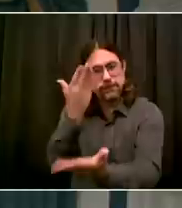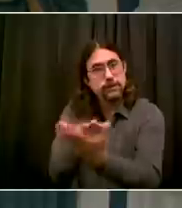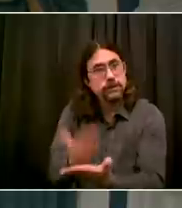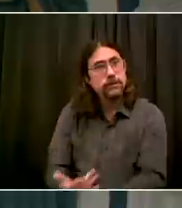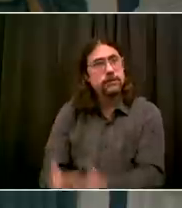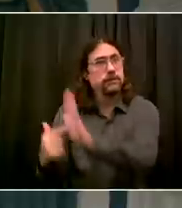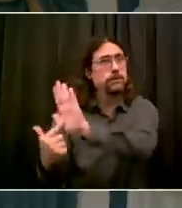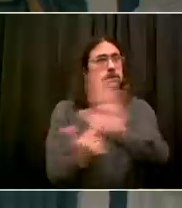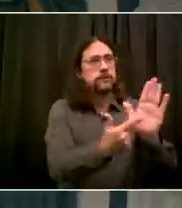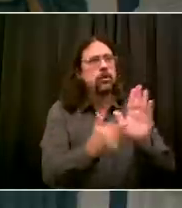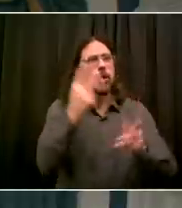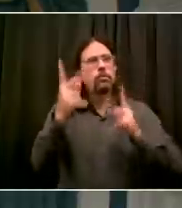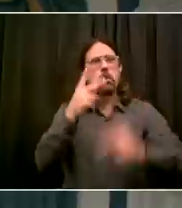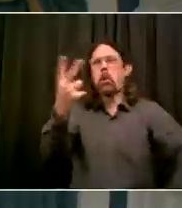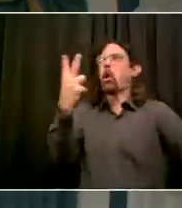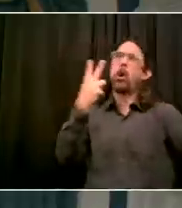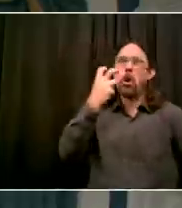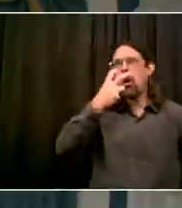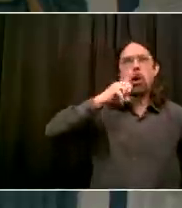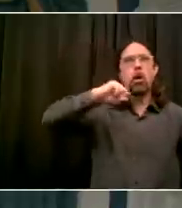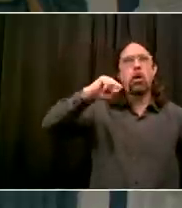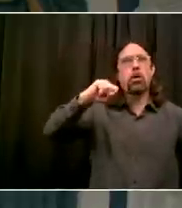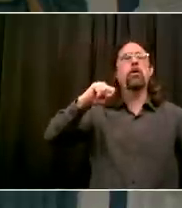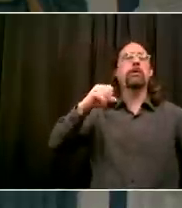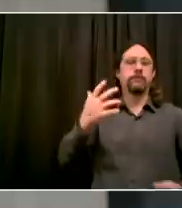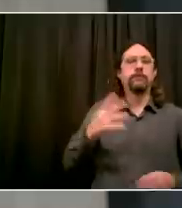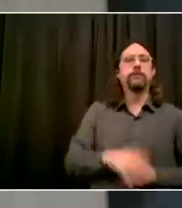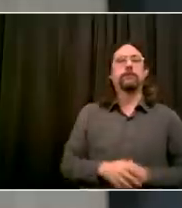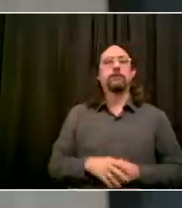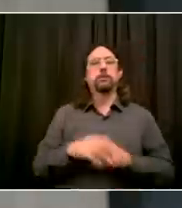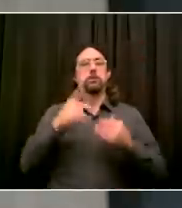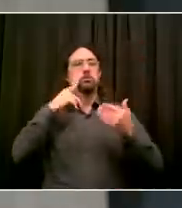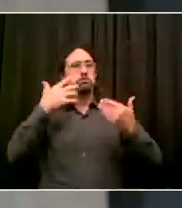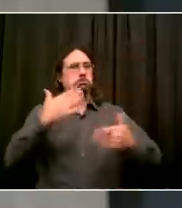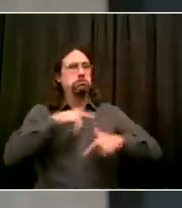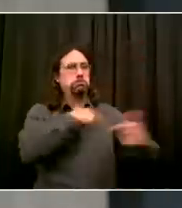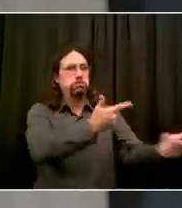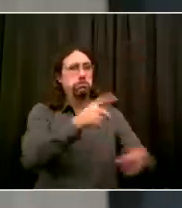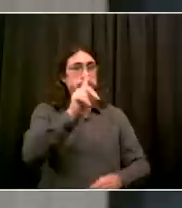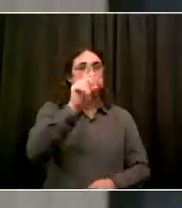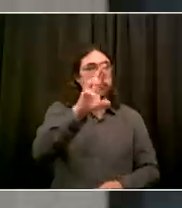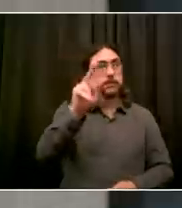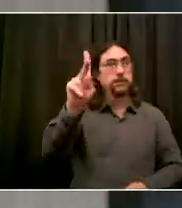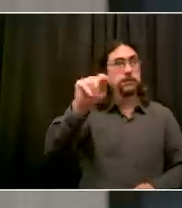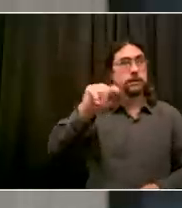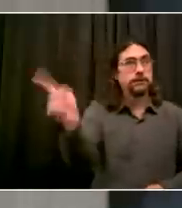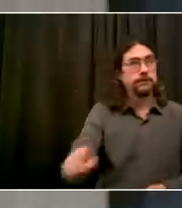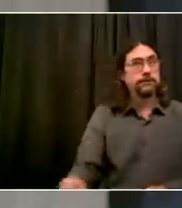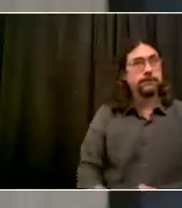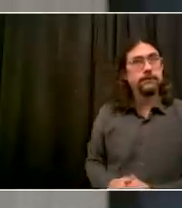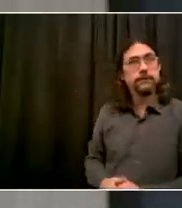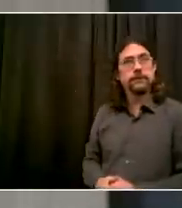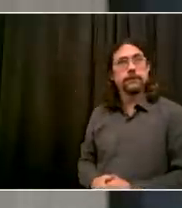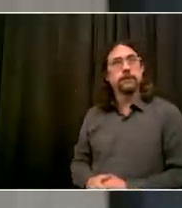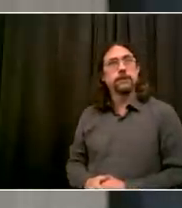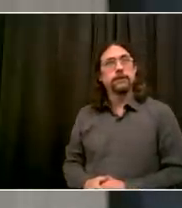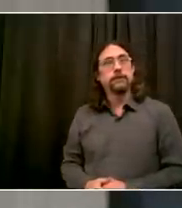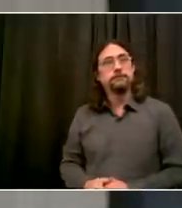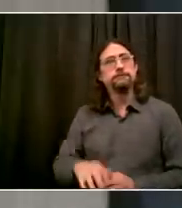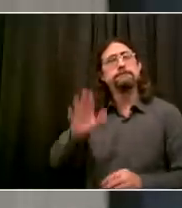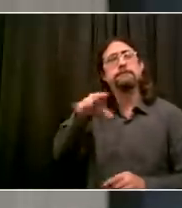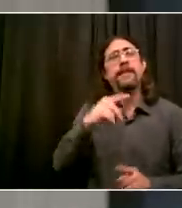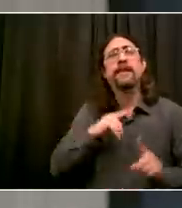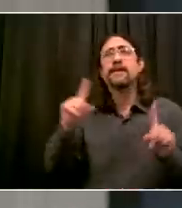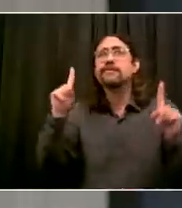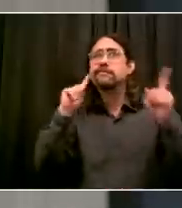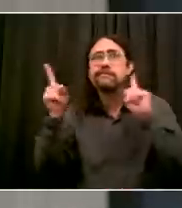is that the virus has changed, that it's not as lethal as it used to be. And that is not at all true. What we